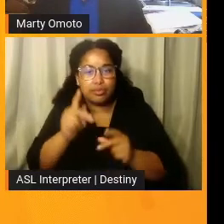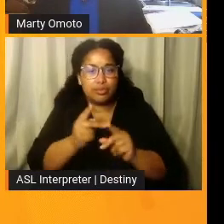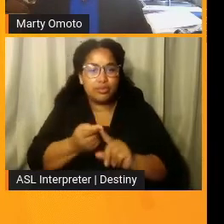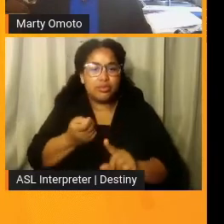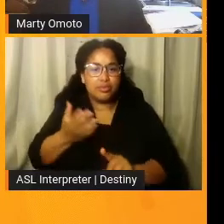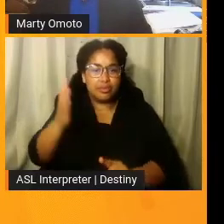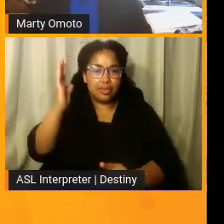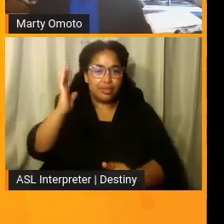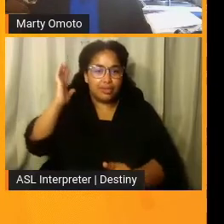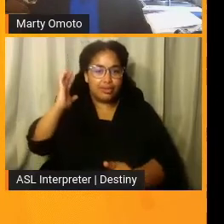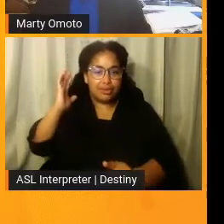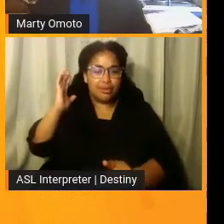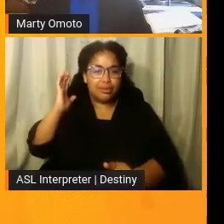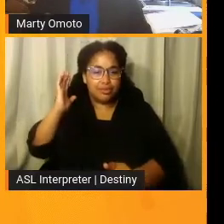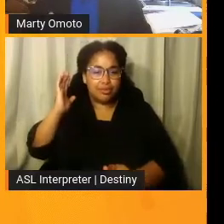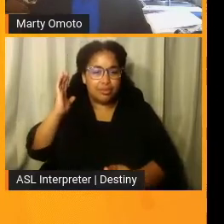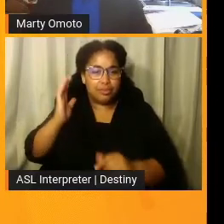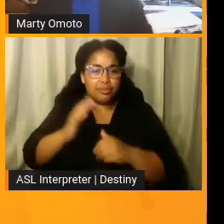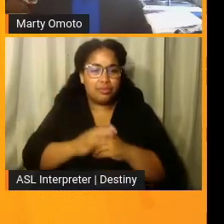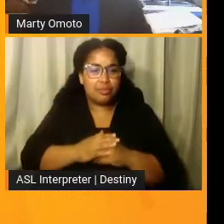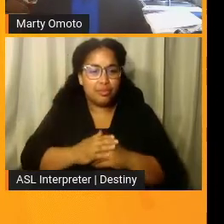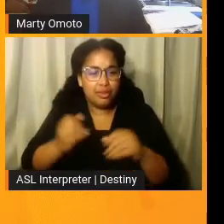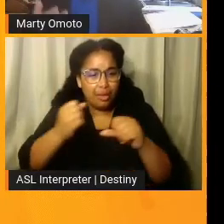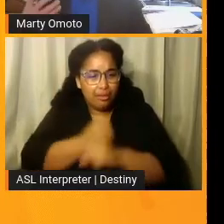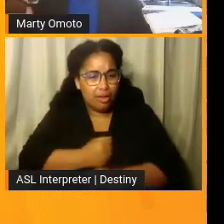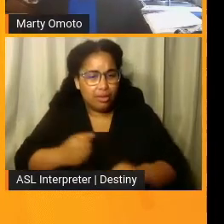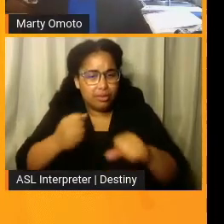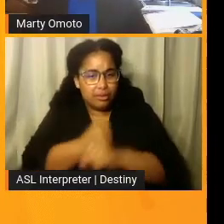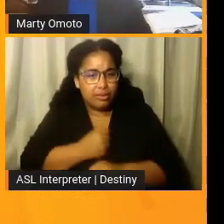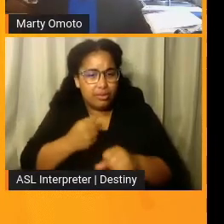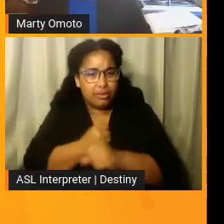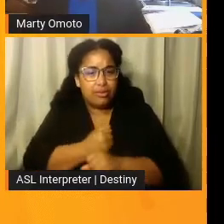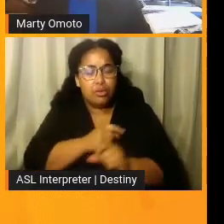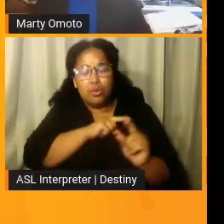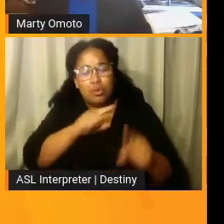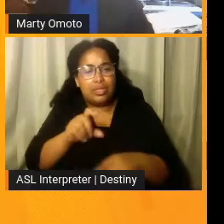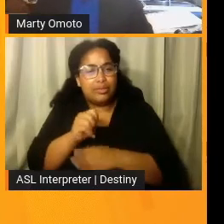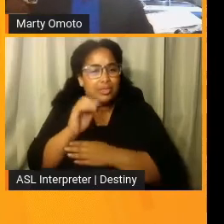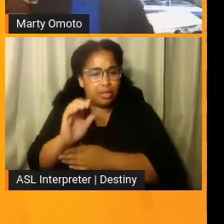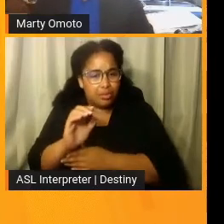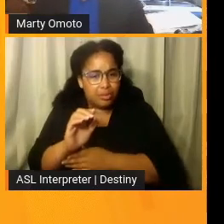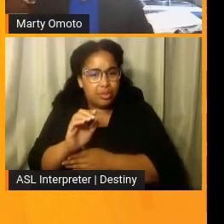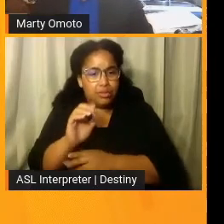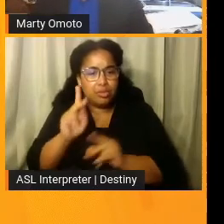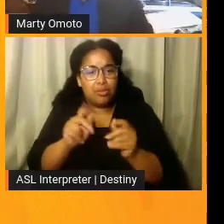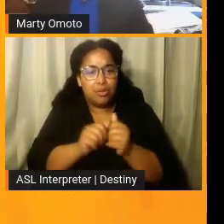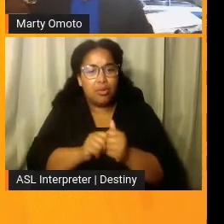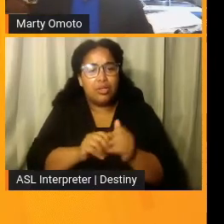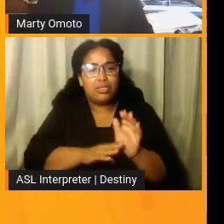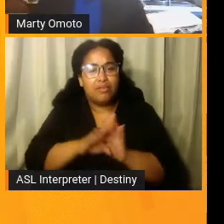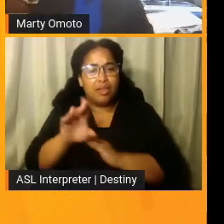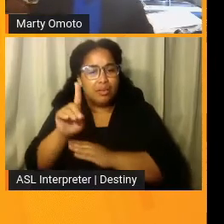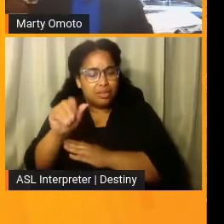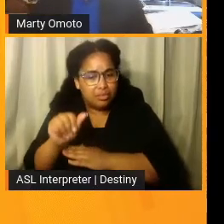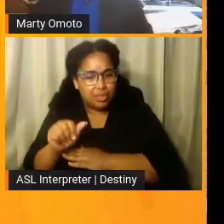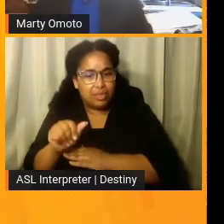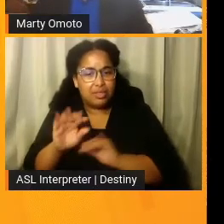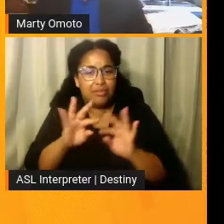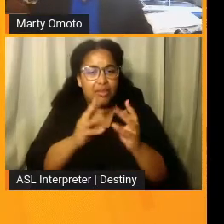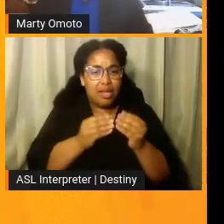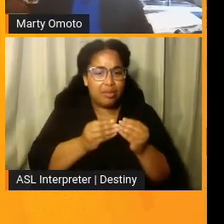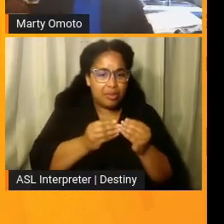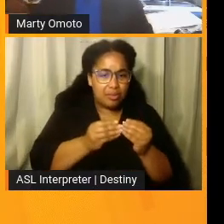um, who fought hard, who came up to Sacramento, people with developmental disabilities, family members,